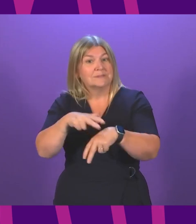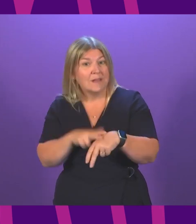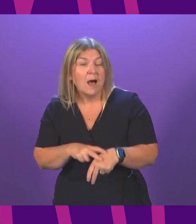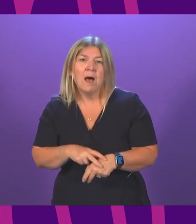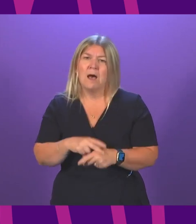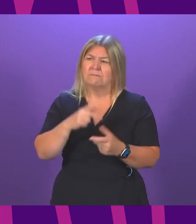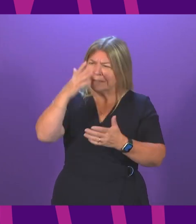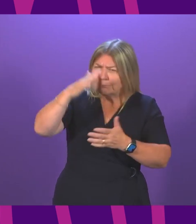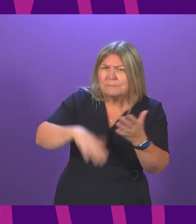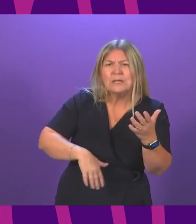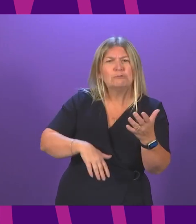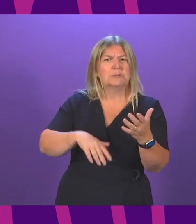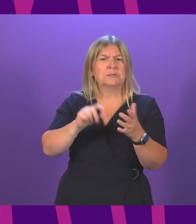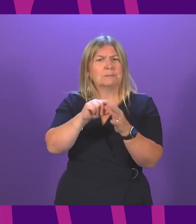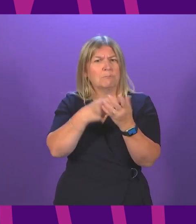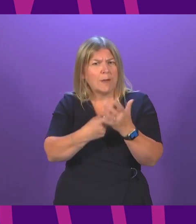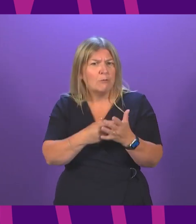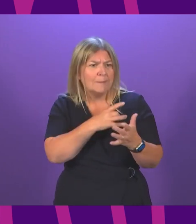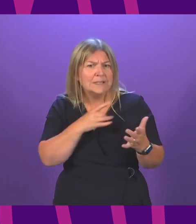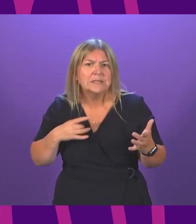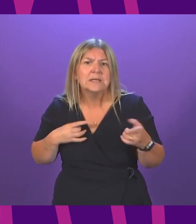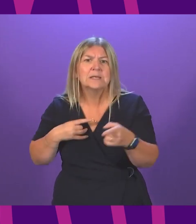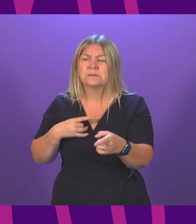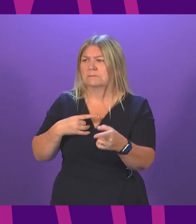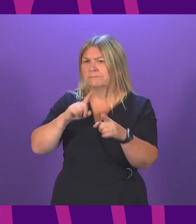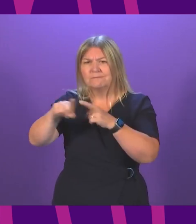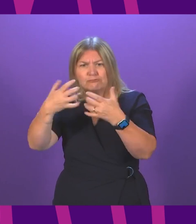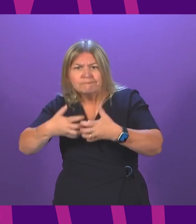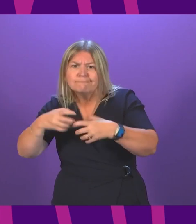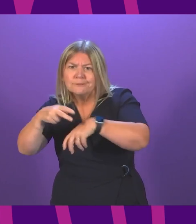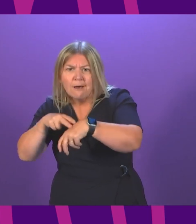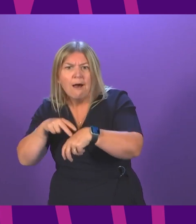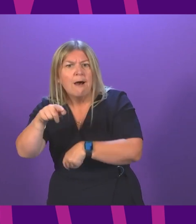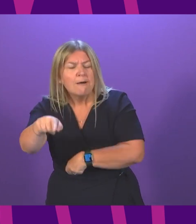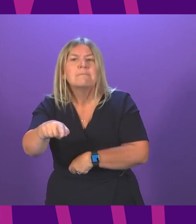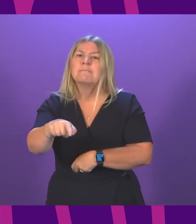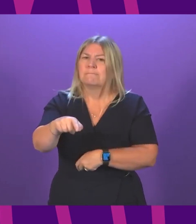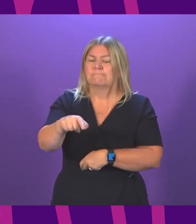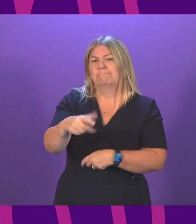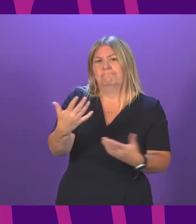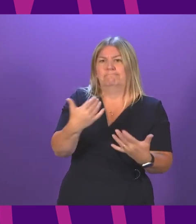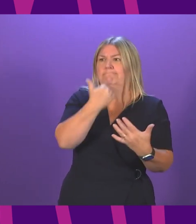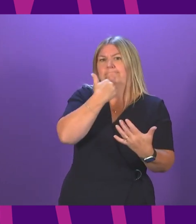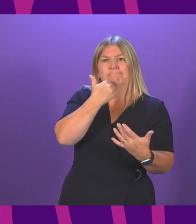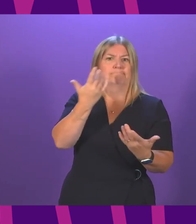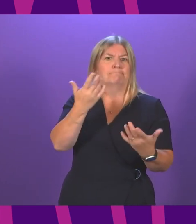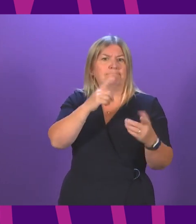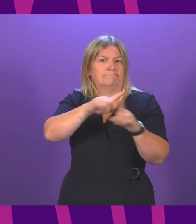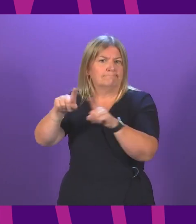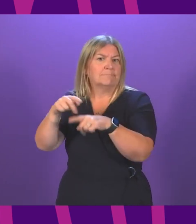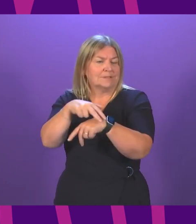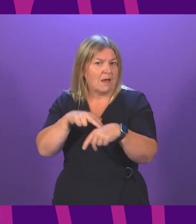paramedics, newly qualified paramedics and technicians, along with nine patient transport service staff. The Scotland-wide